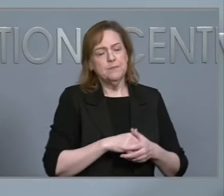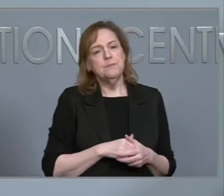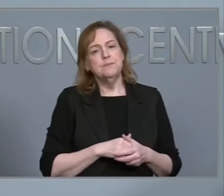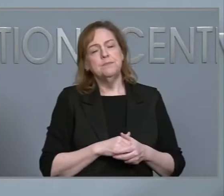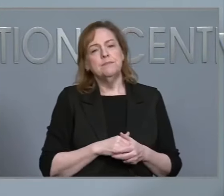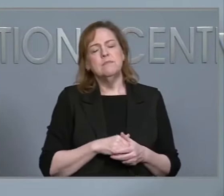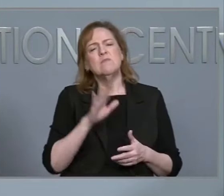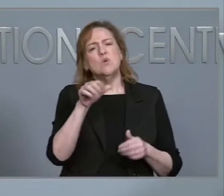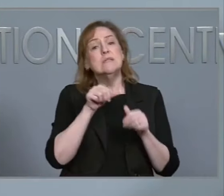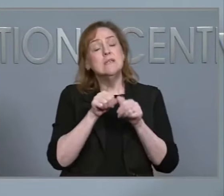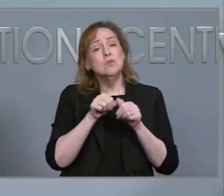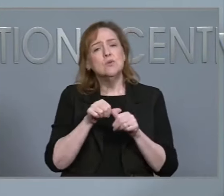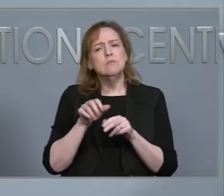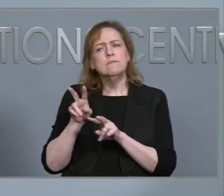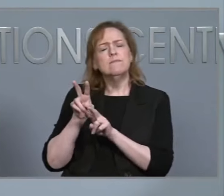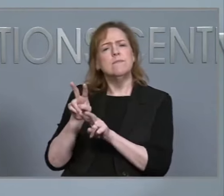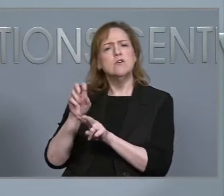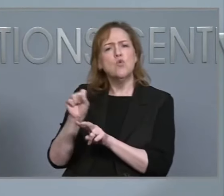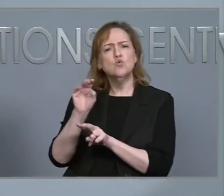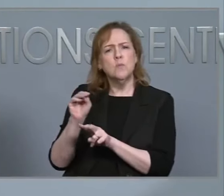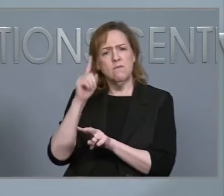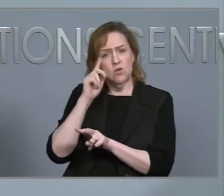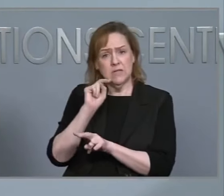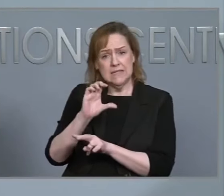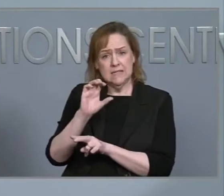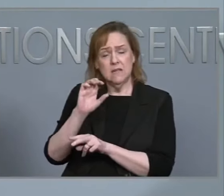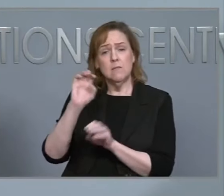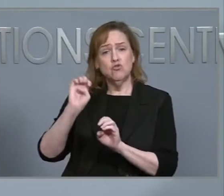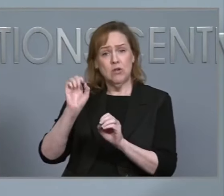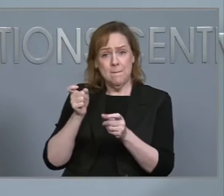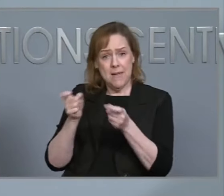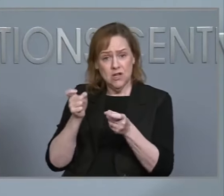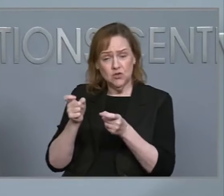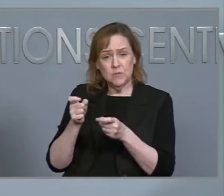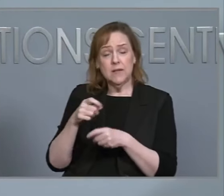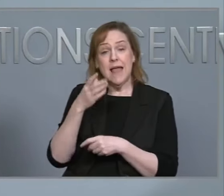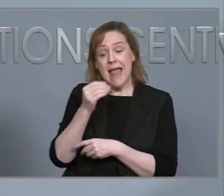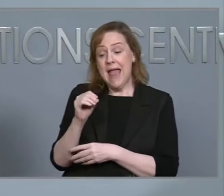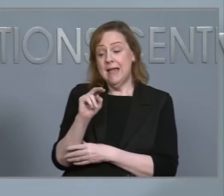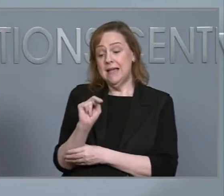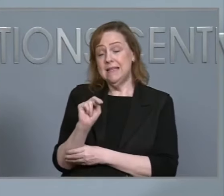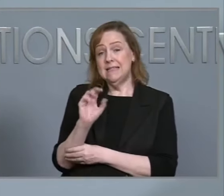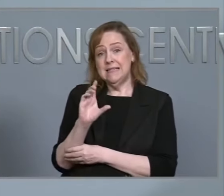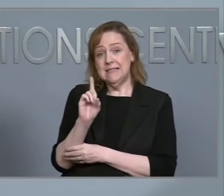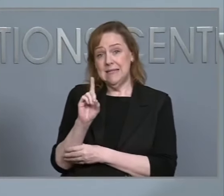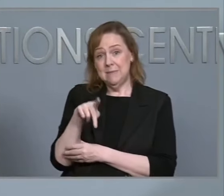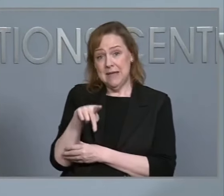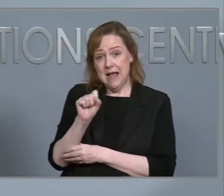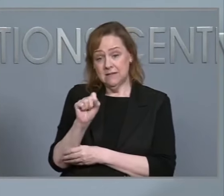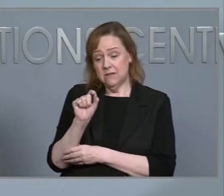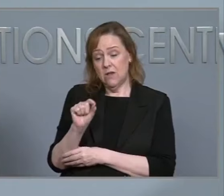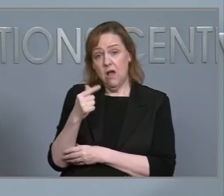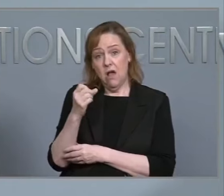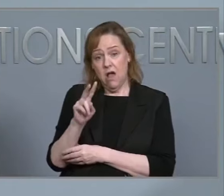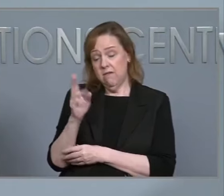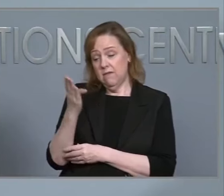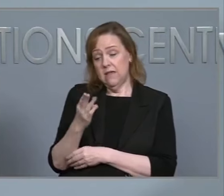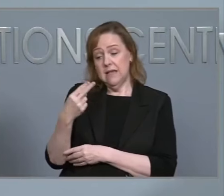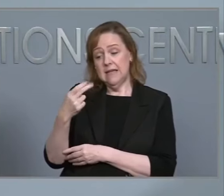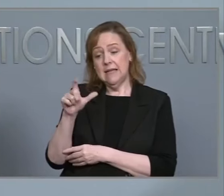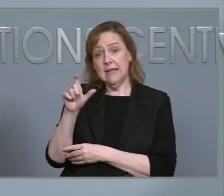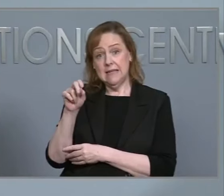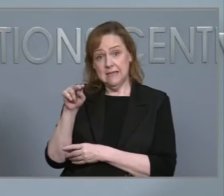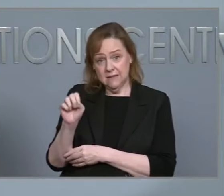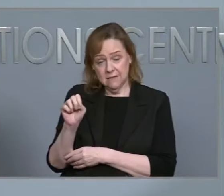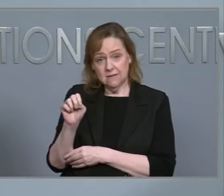Carolina Emergency Management social media platforms and ncdps.gov backslash helene, as